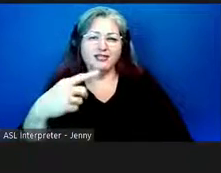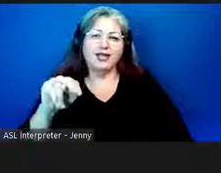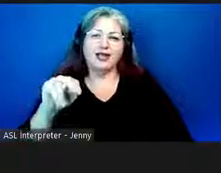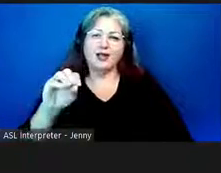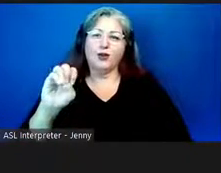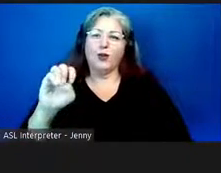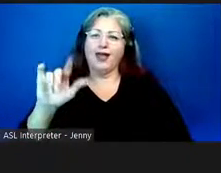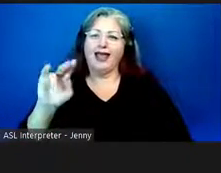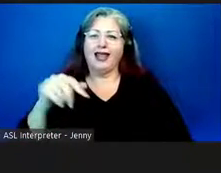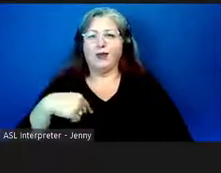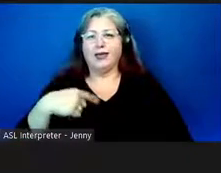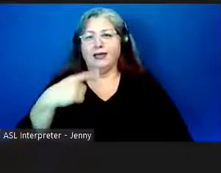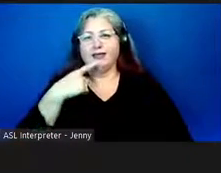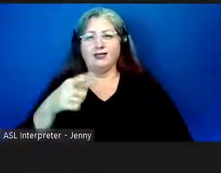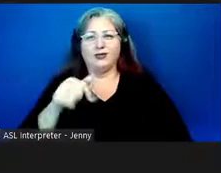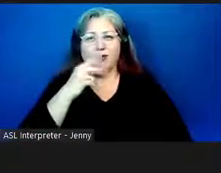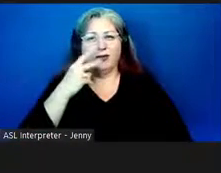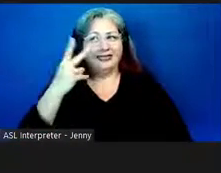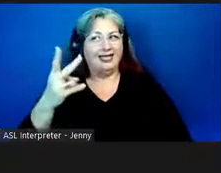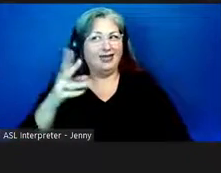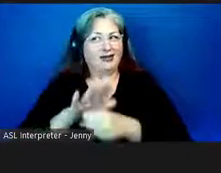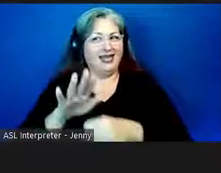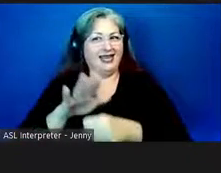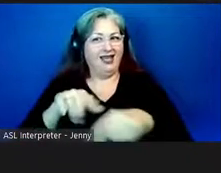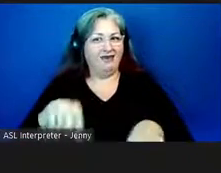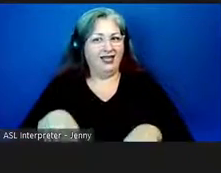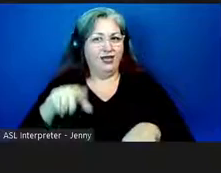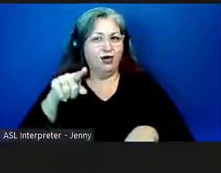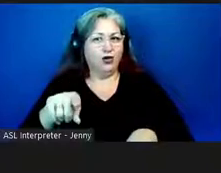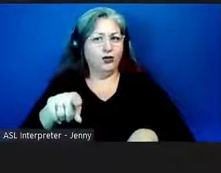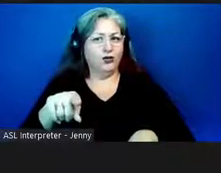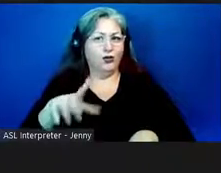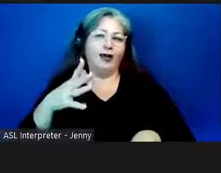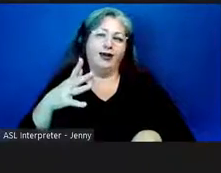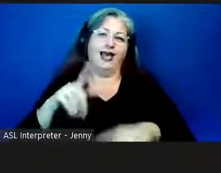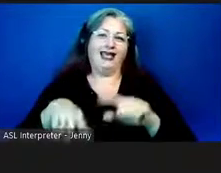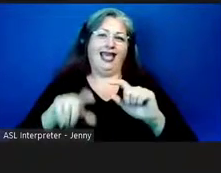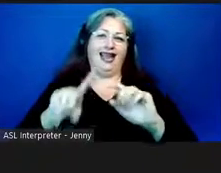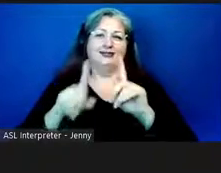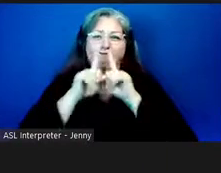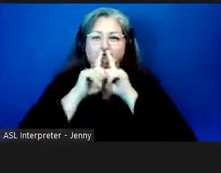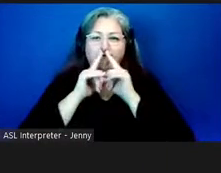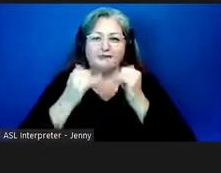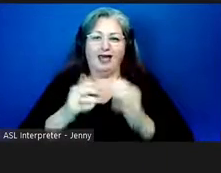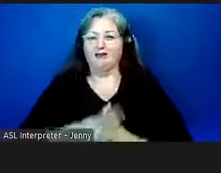we miss you we don't see you too often in hawaii are you well i can't ask you that now